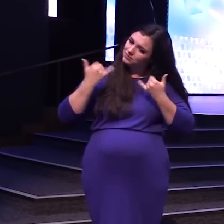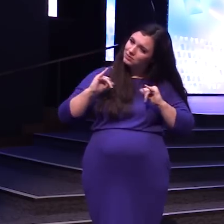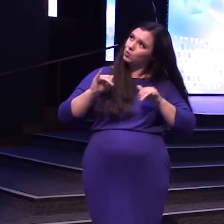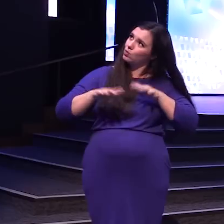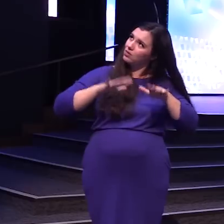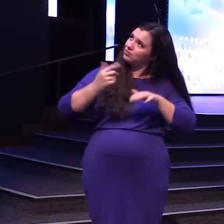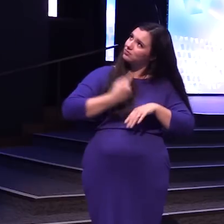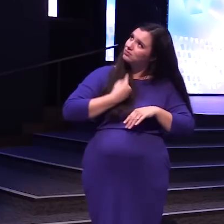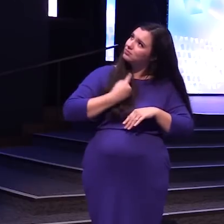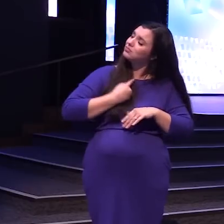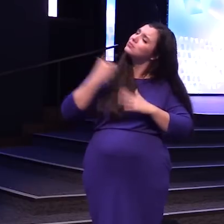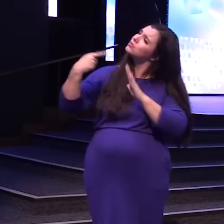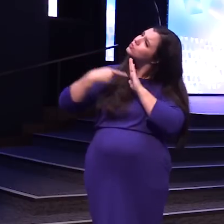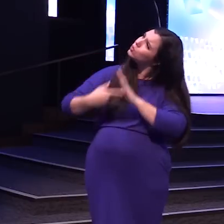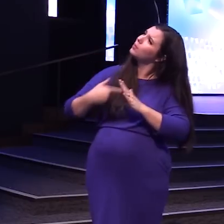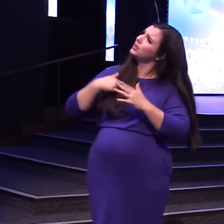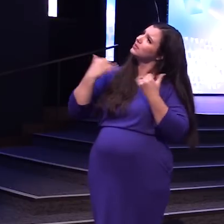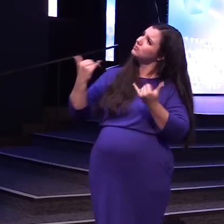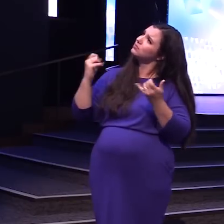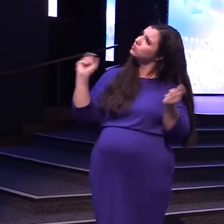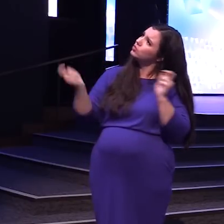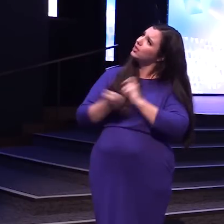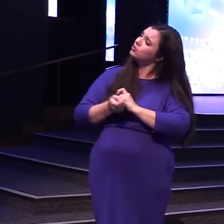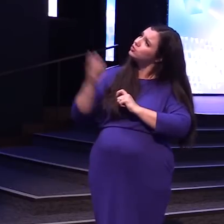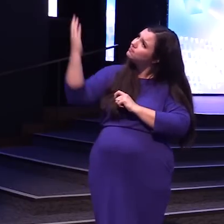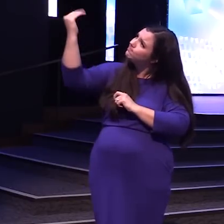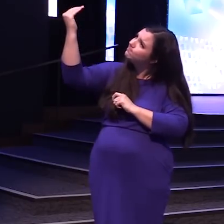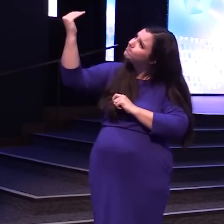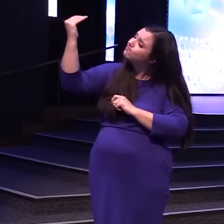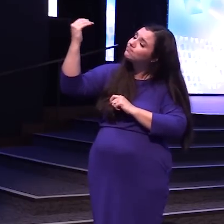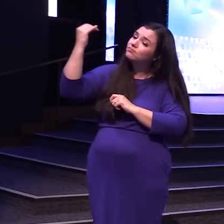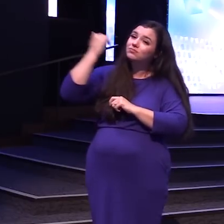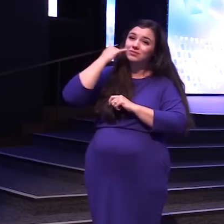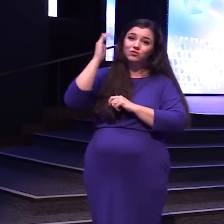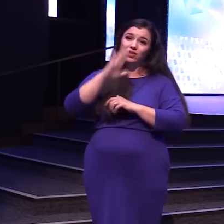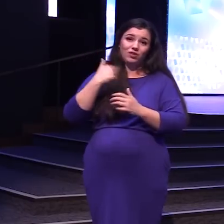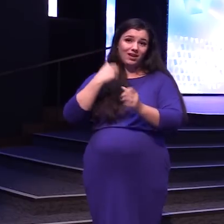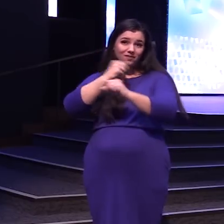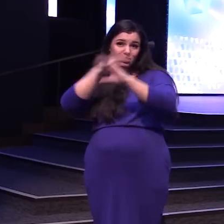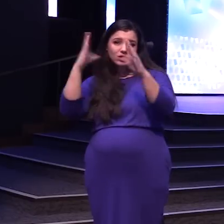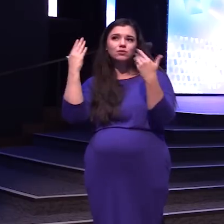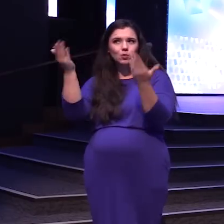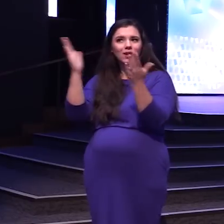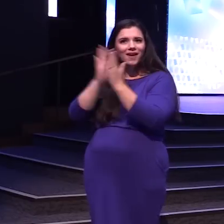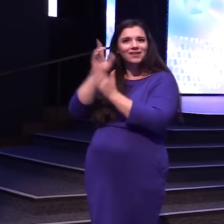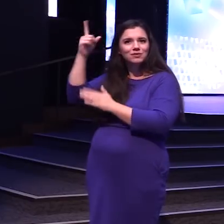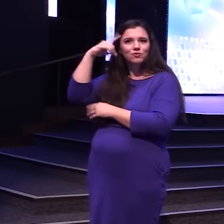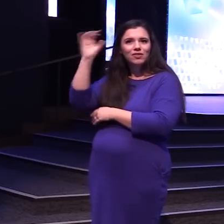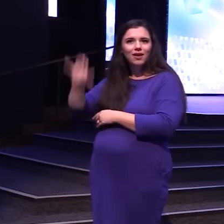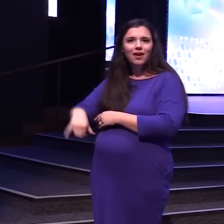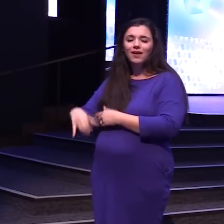Reveal It To Me So I Can Change If You've Never Had Vision You Can Ask Him For That